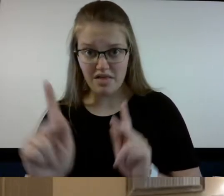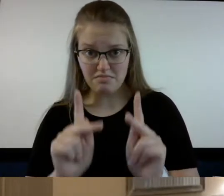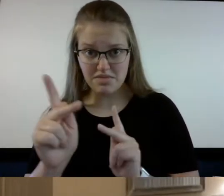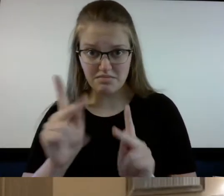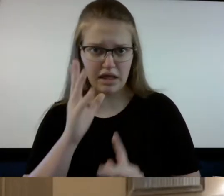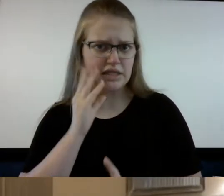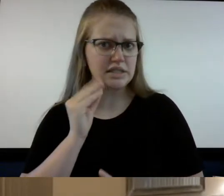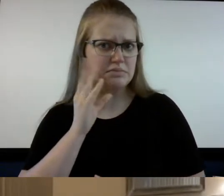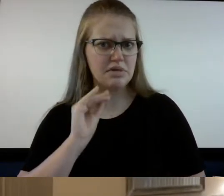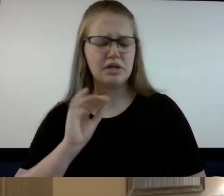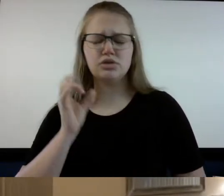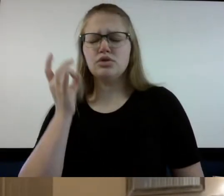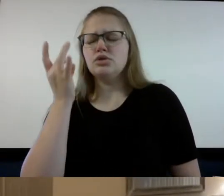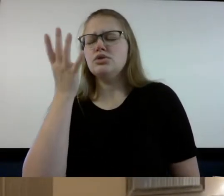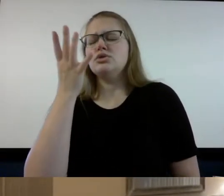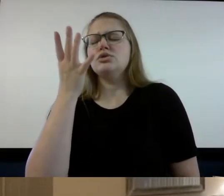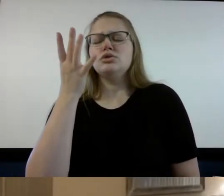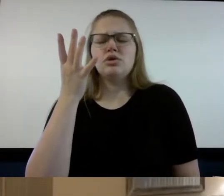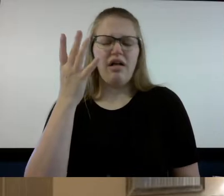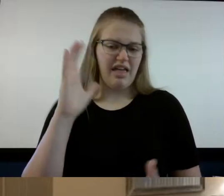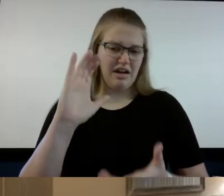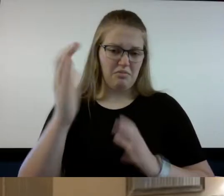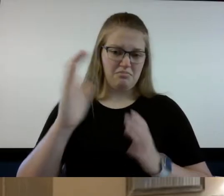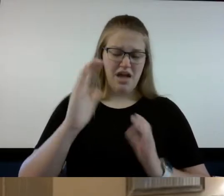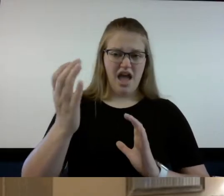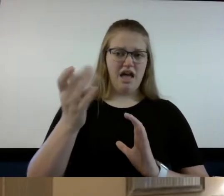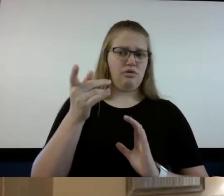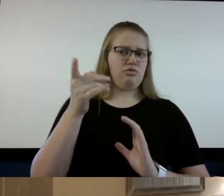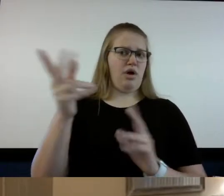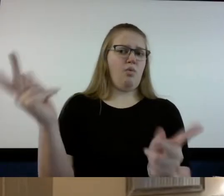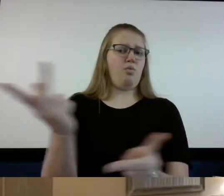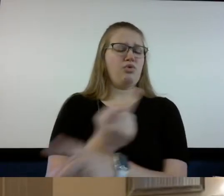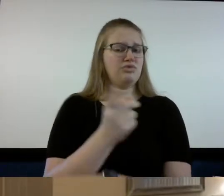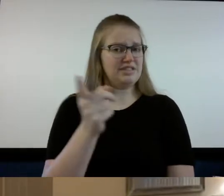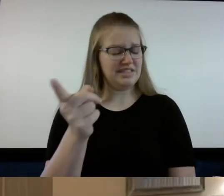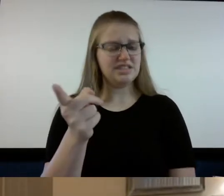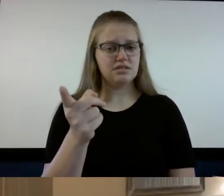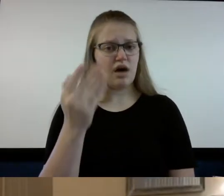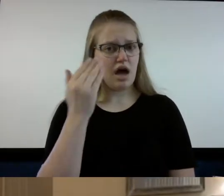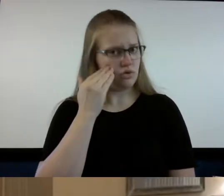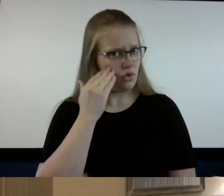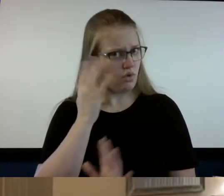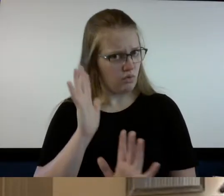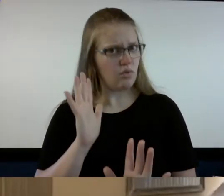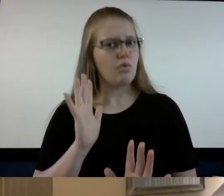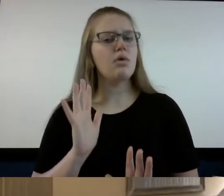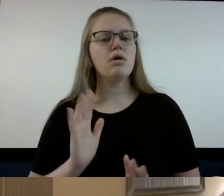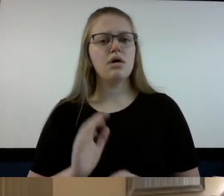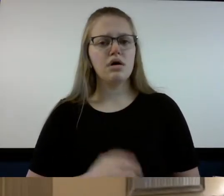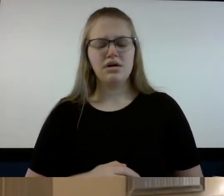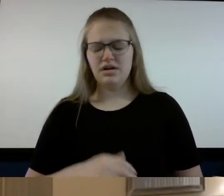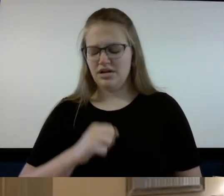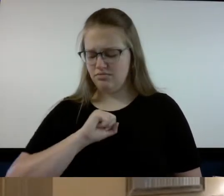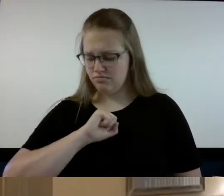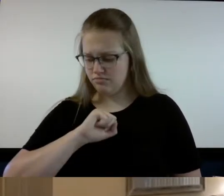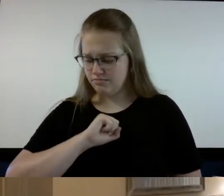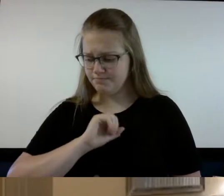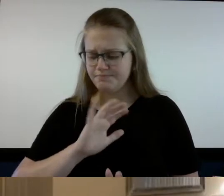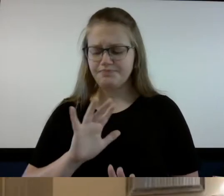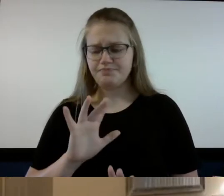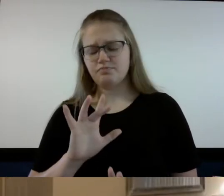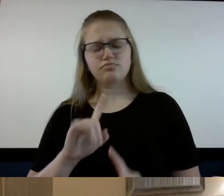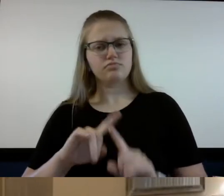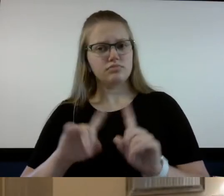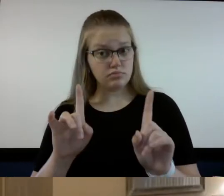they're going through so much more than I did but uh